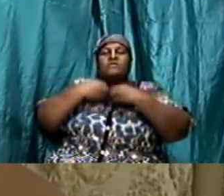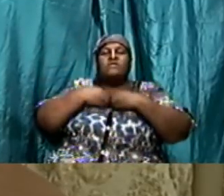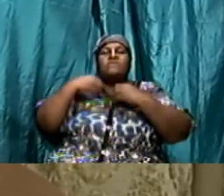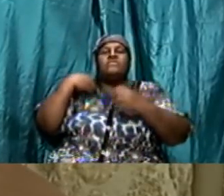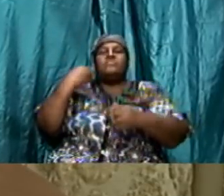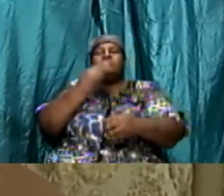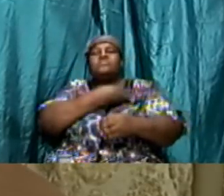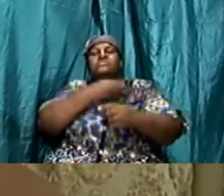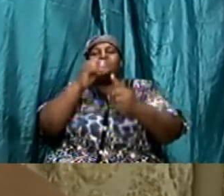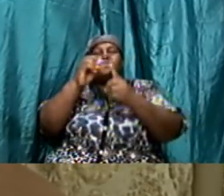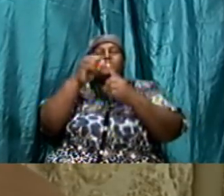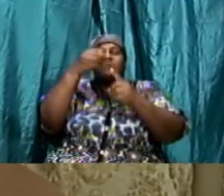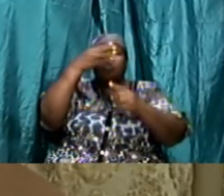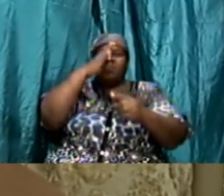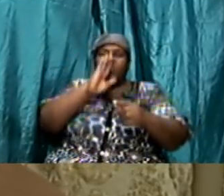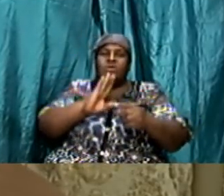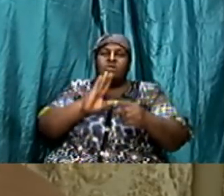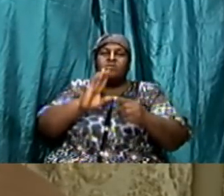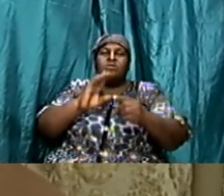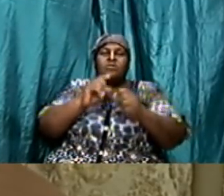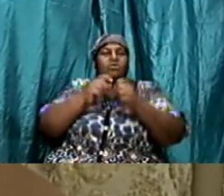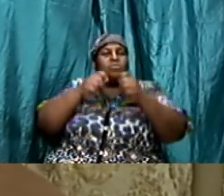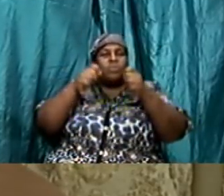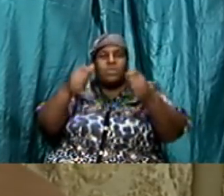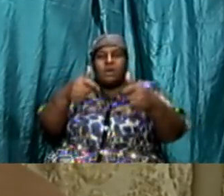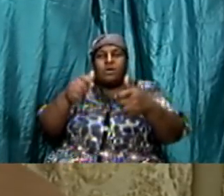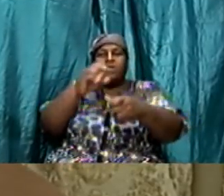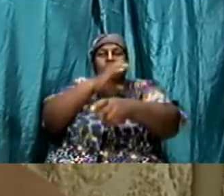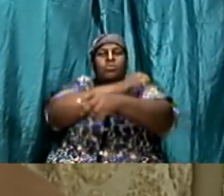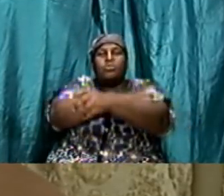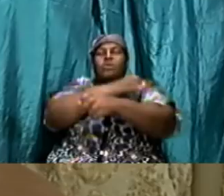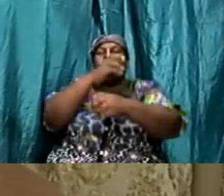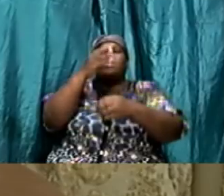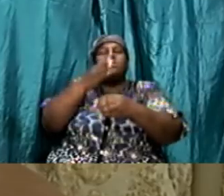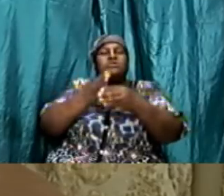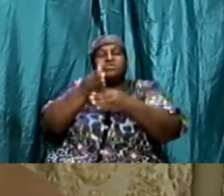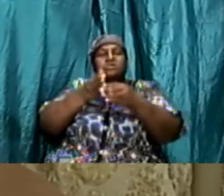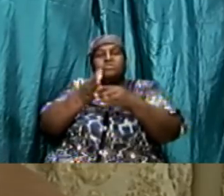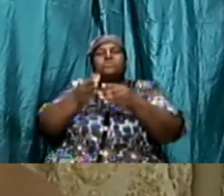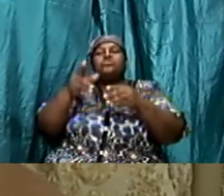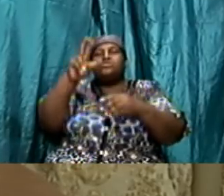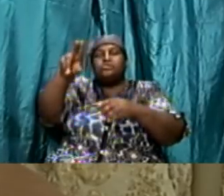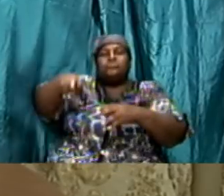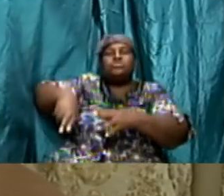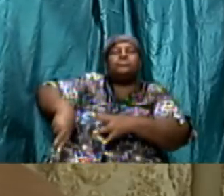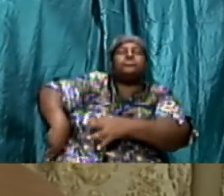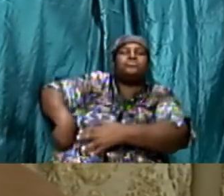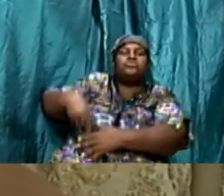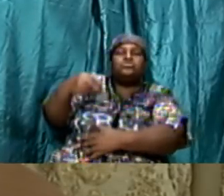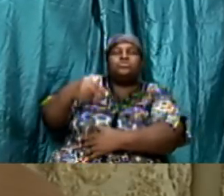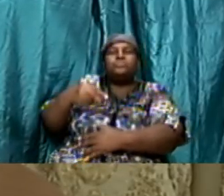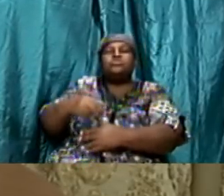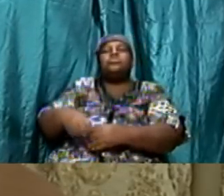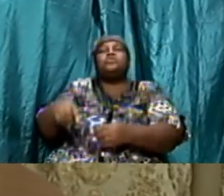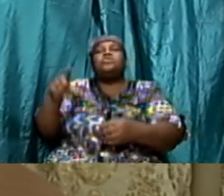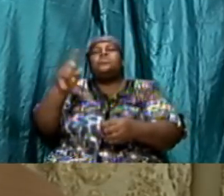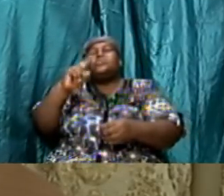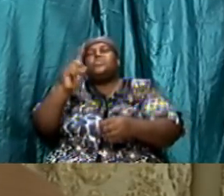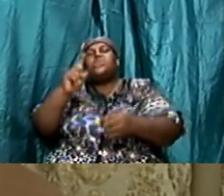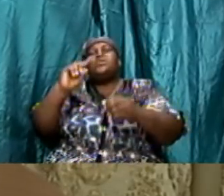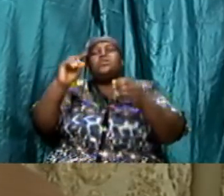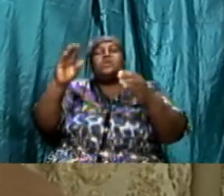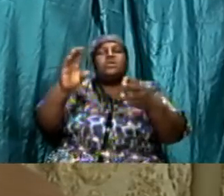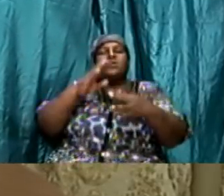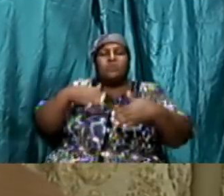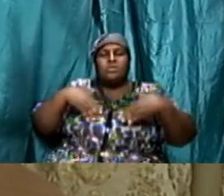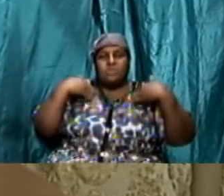god amen the word of god the bible says is quick and it's powerful and it's sharper than any two edged sword he said where we talk to a young man cleanse his